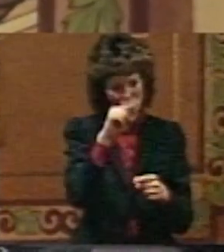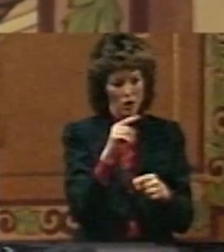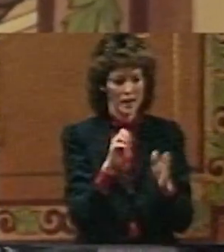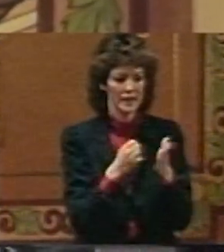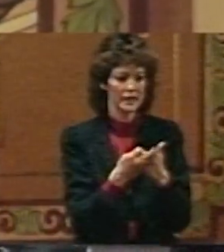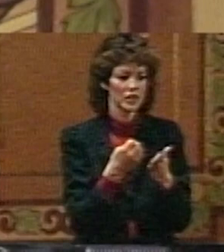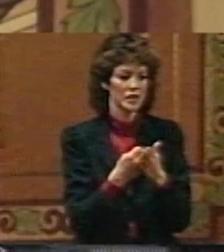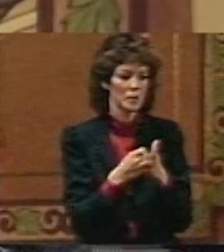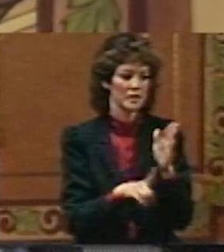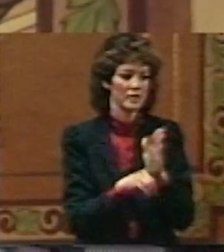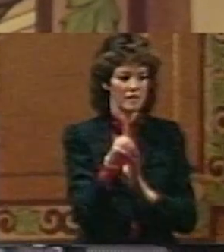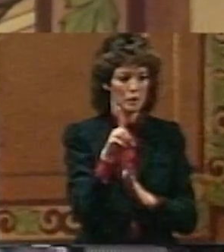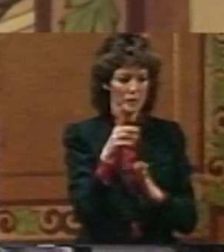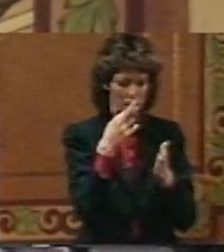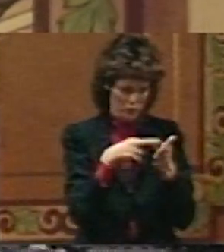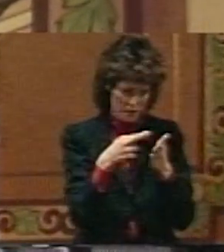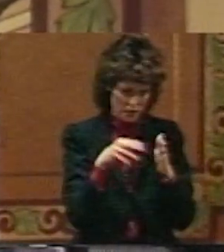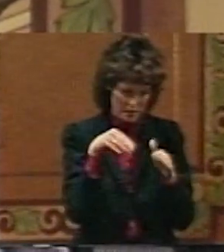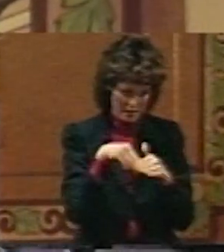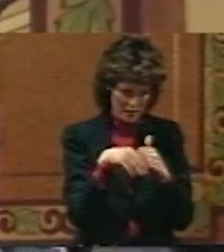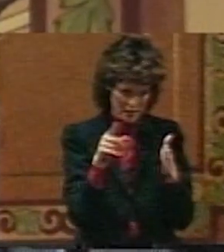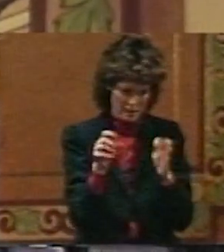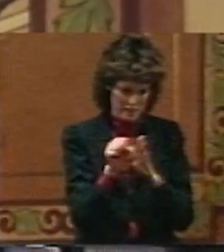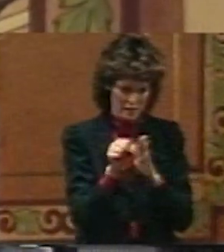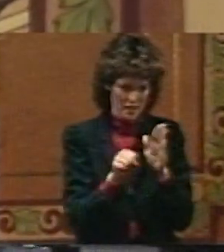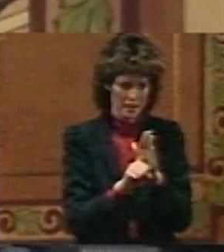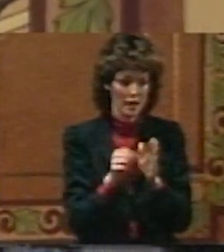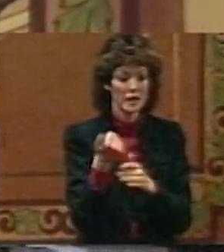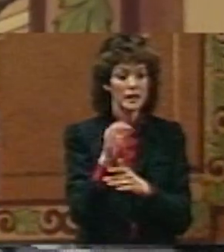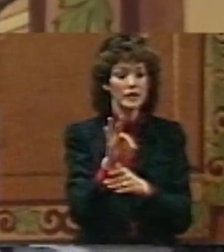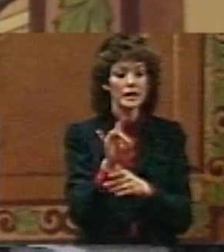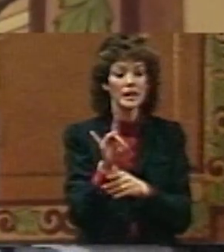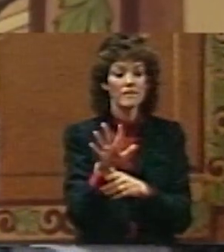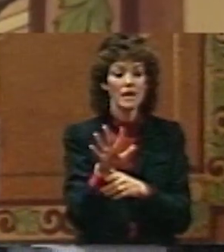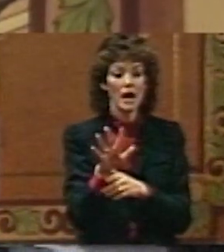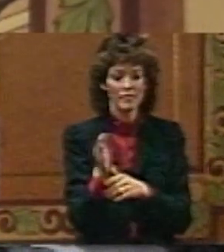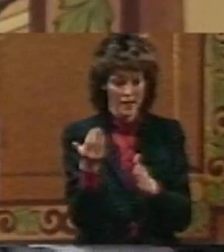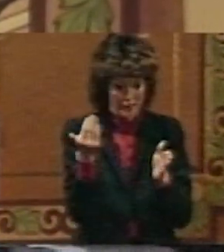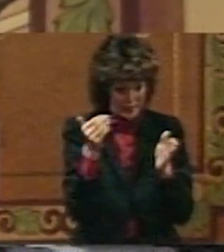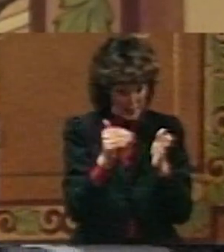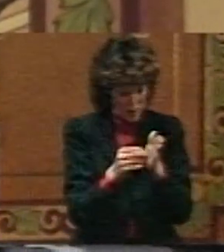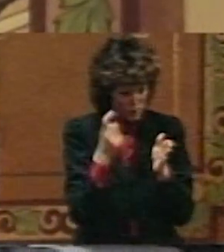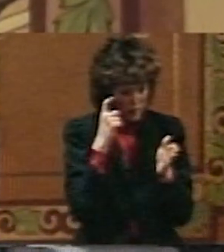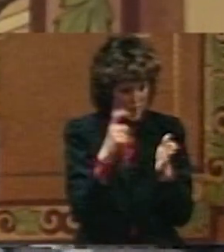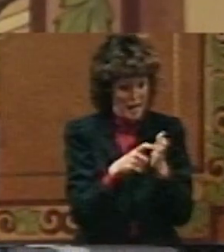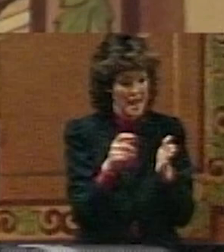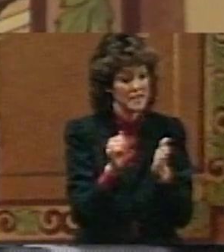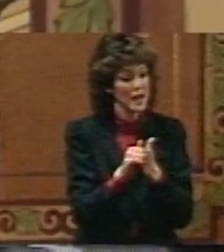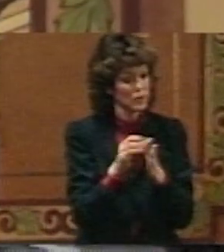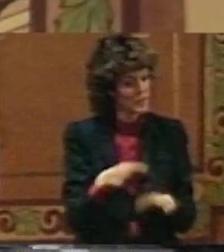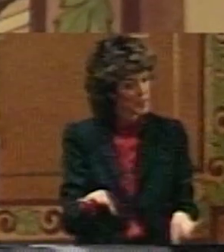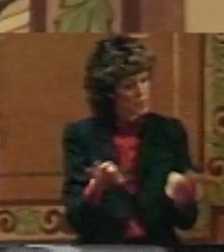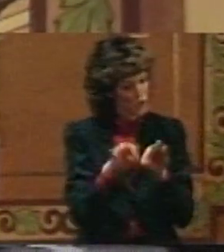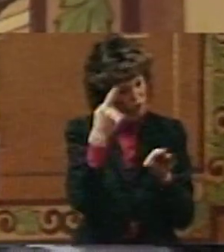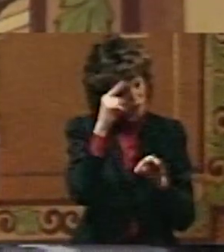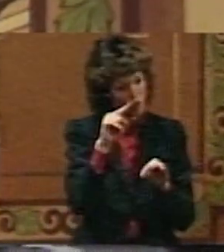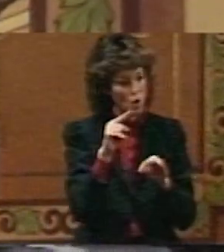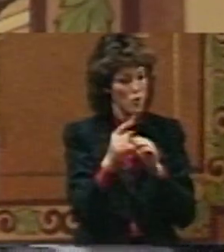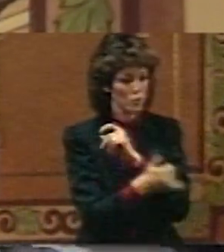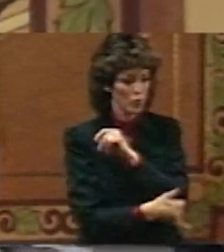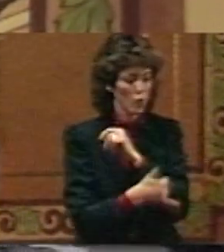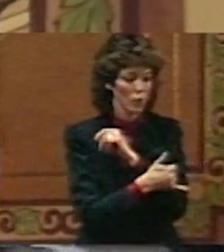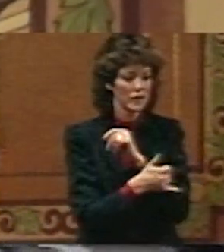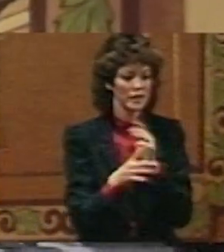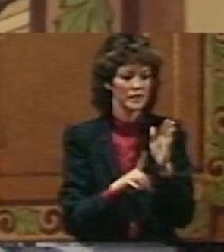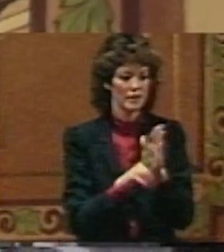research in this state. In 1985, again recognizing that it was essential for rural development, that